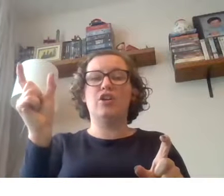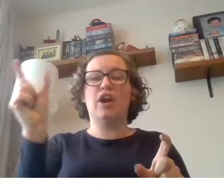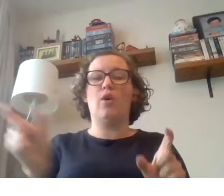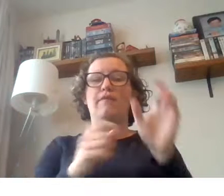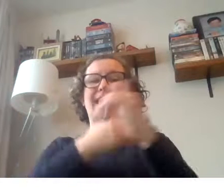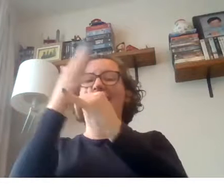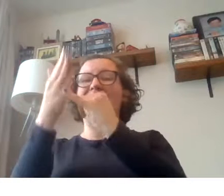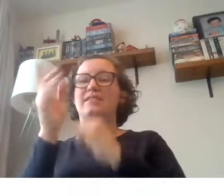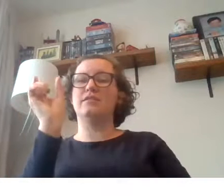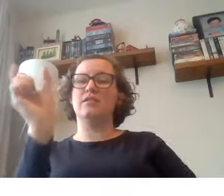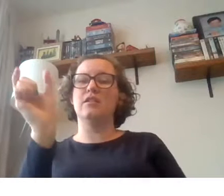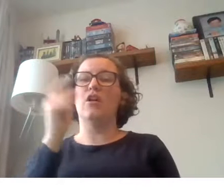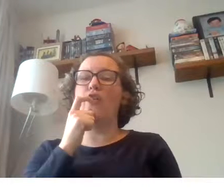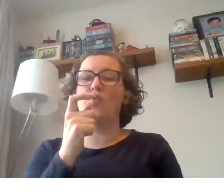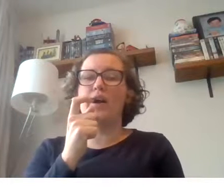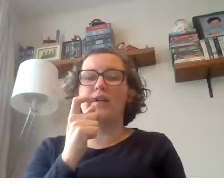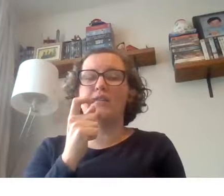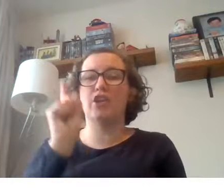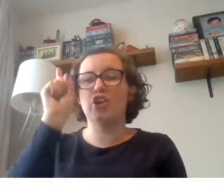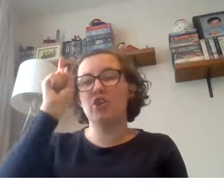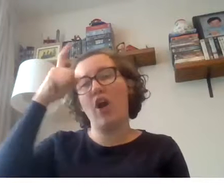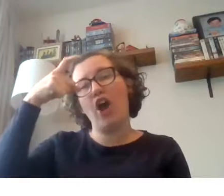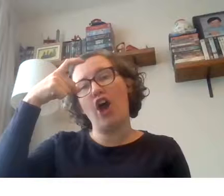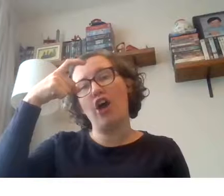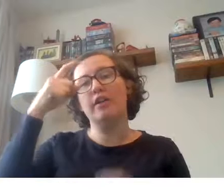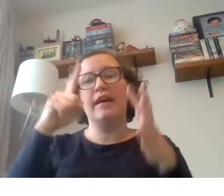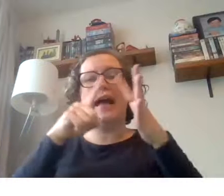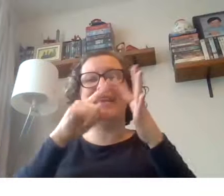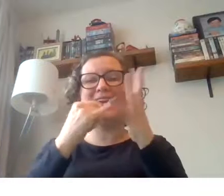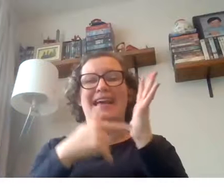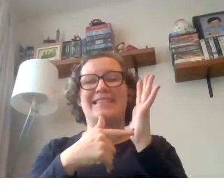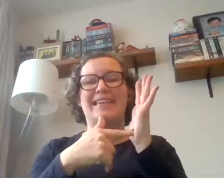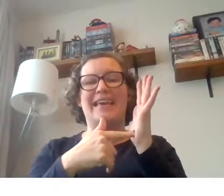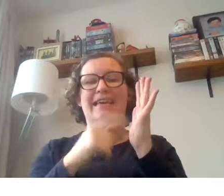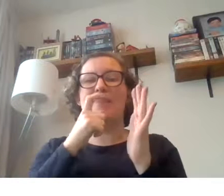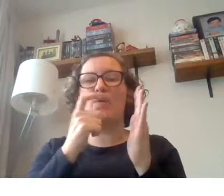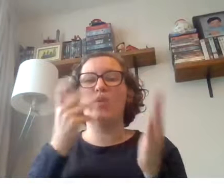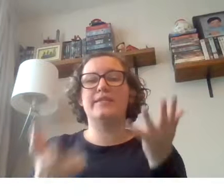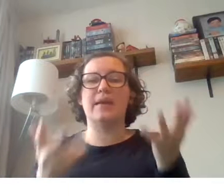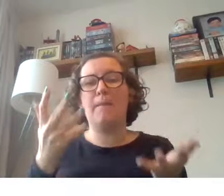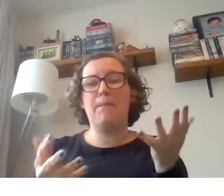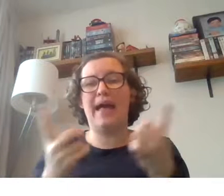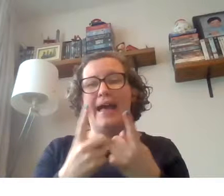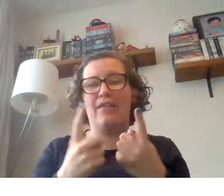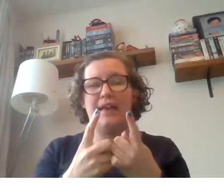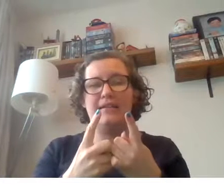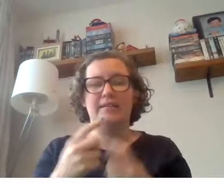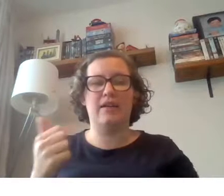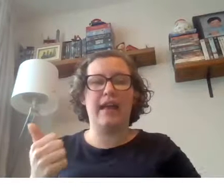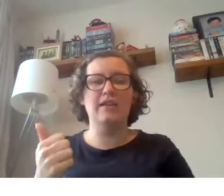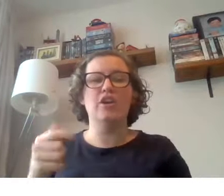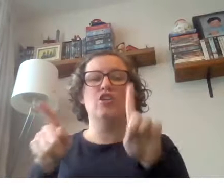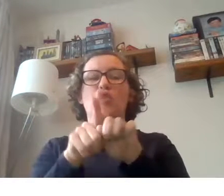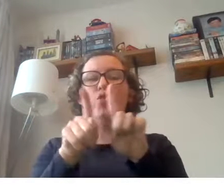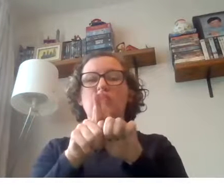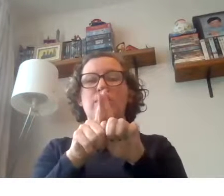that go on the end of words so you're going to do er and est they're words that compare things